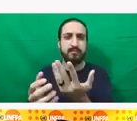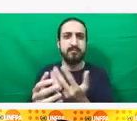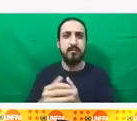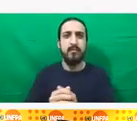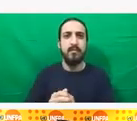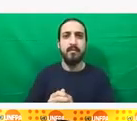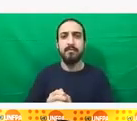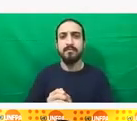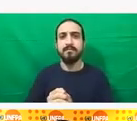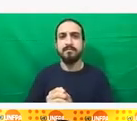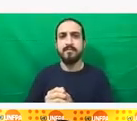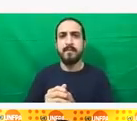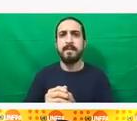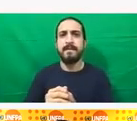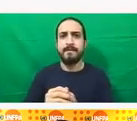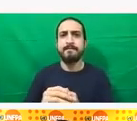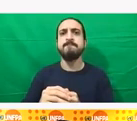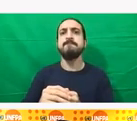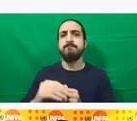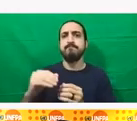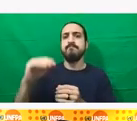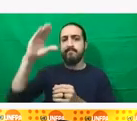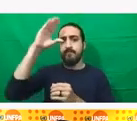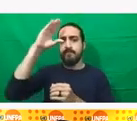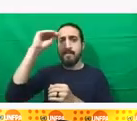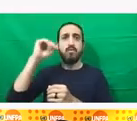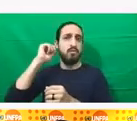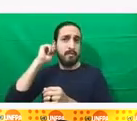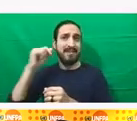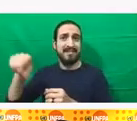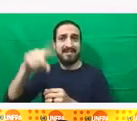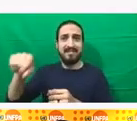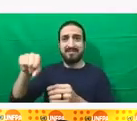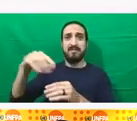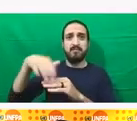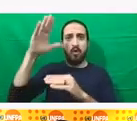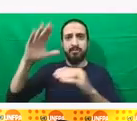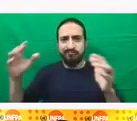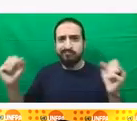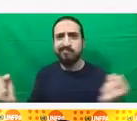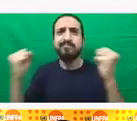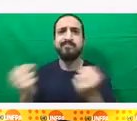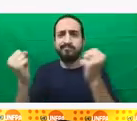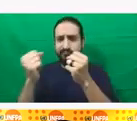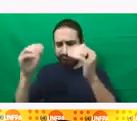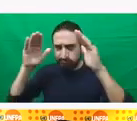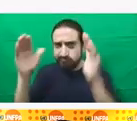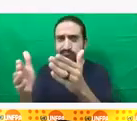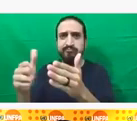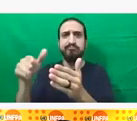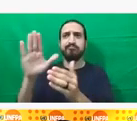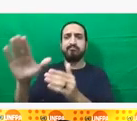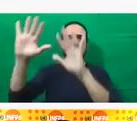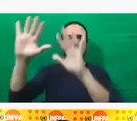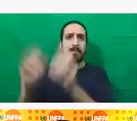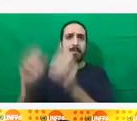Forum's Action Coalition on Climate and SRHR. Our third recommendation is really to